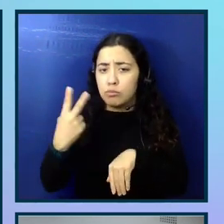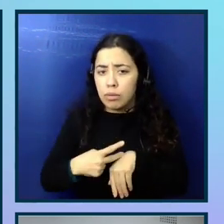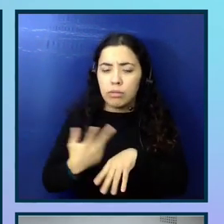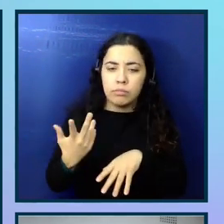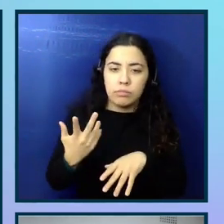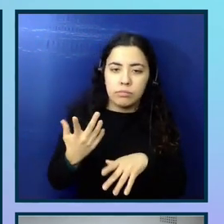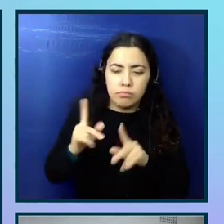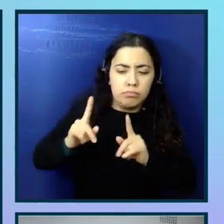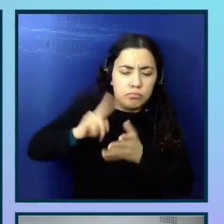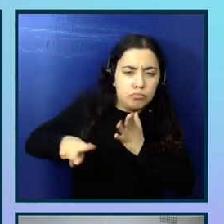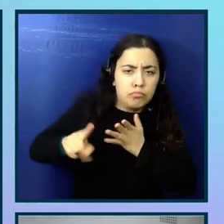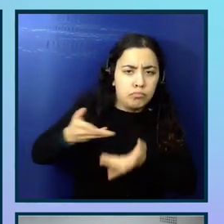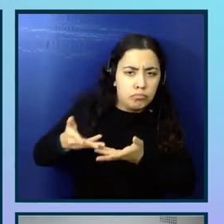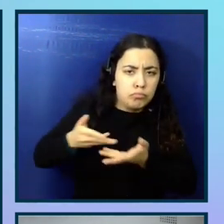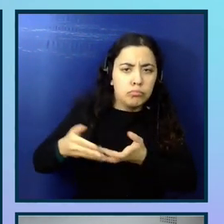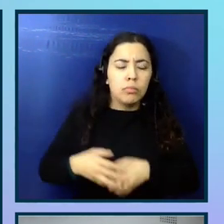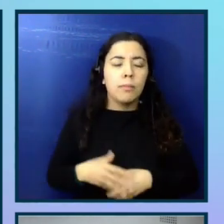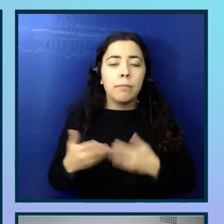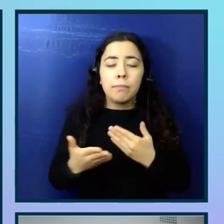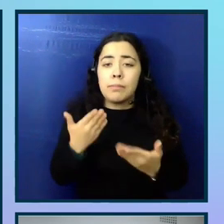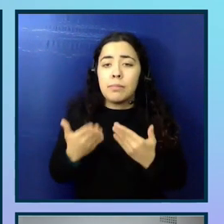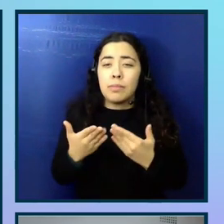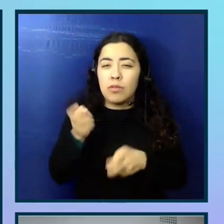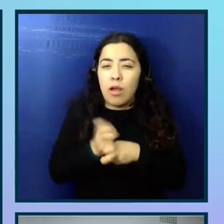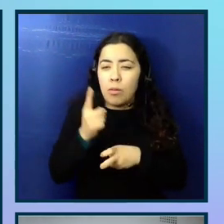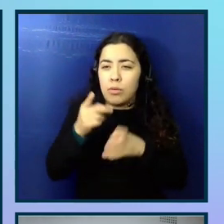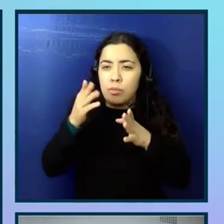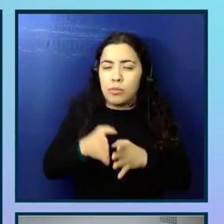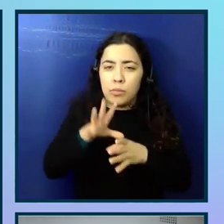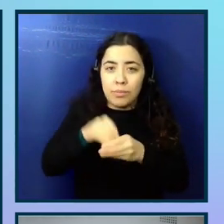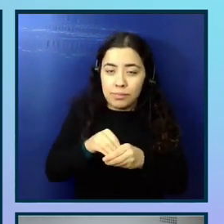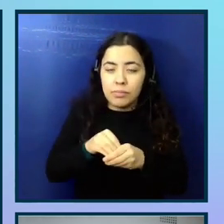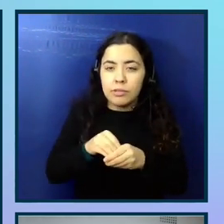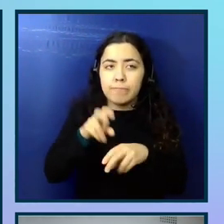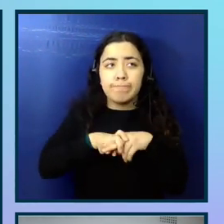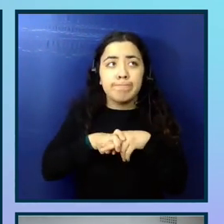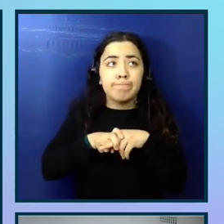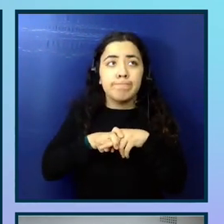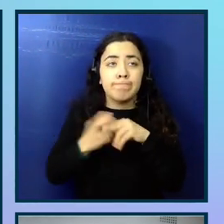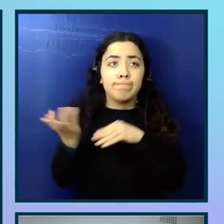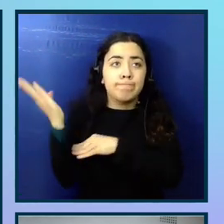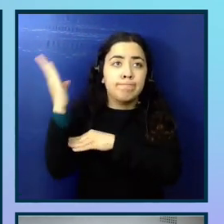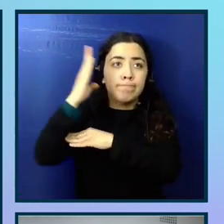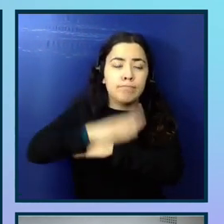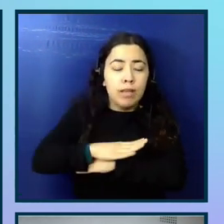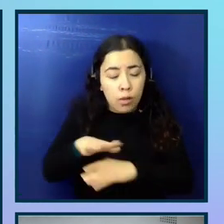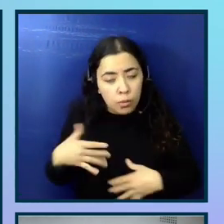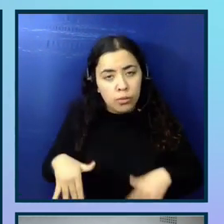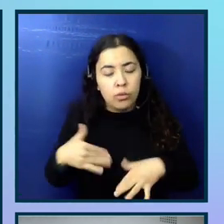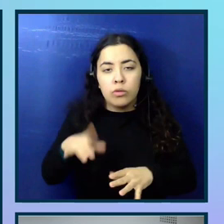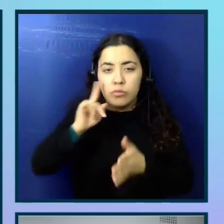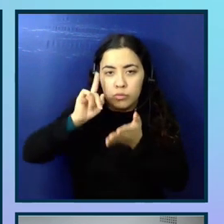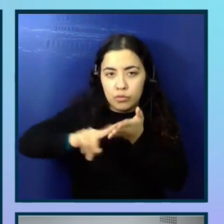may be difficult for participants to sit in one place for a long amount of time, especially a research session, which is